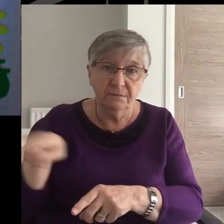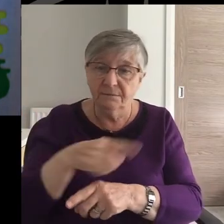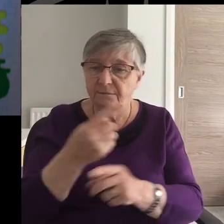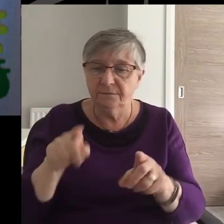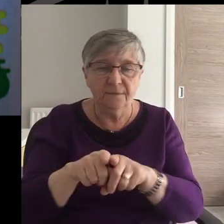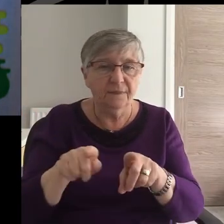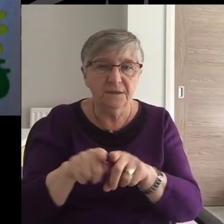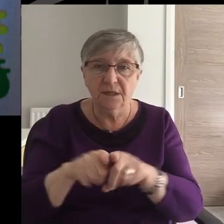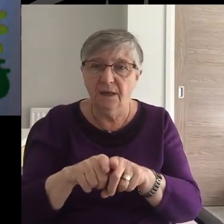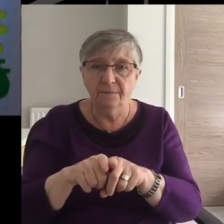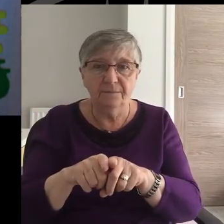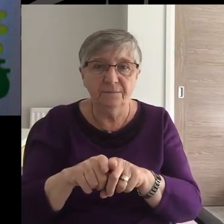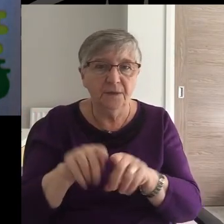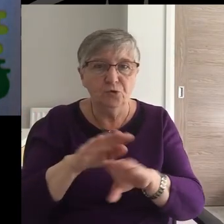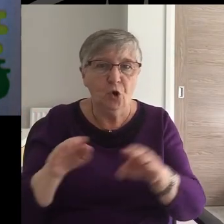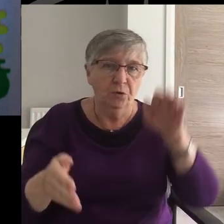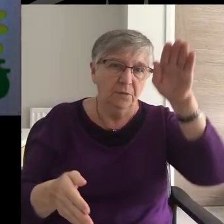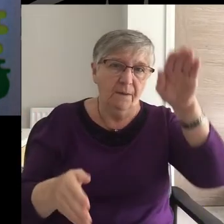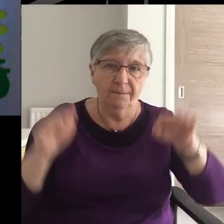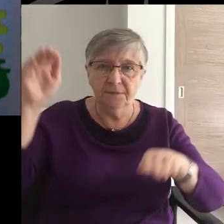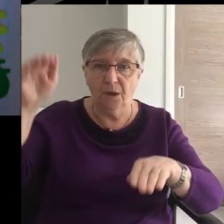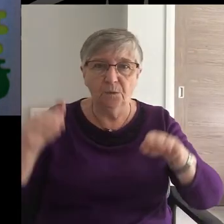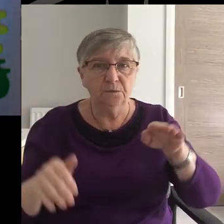became irrelevant.